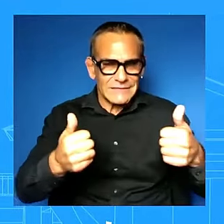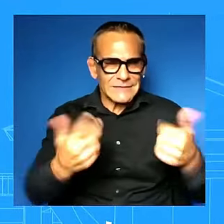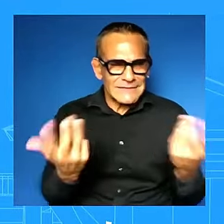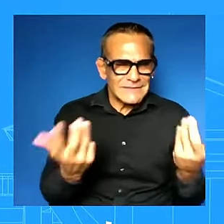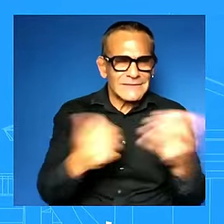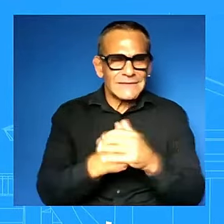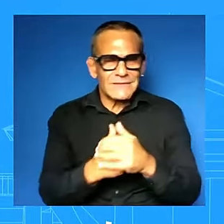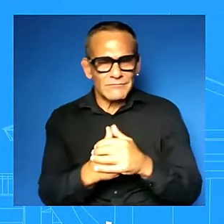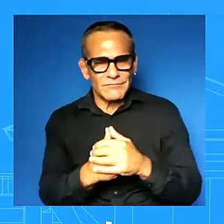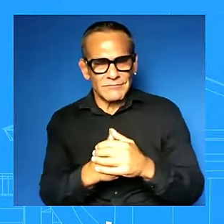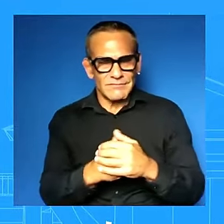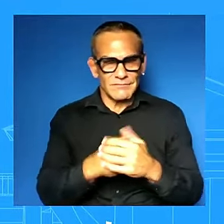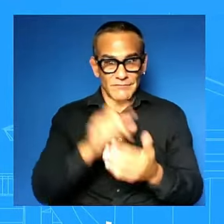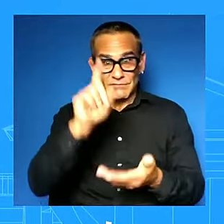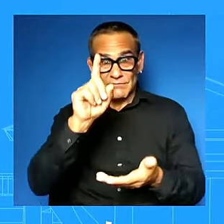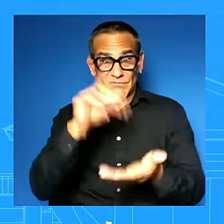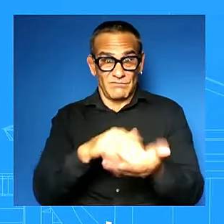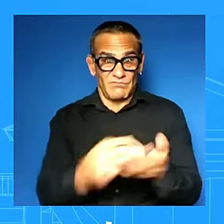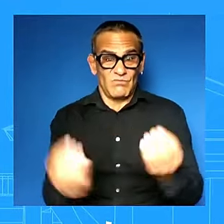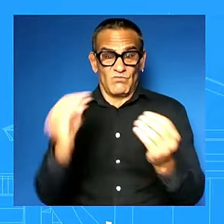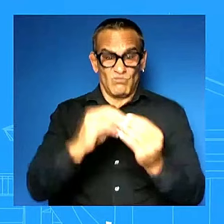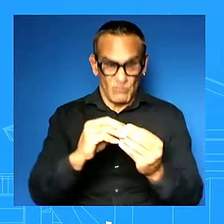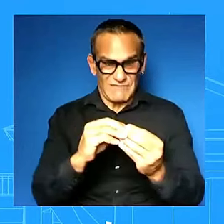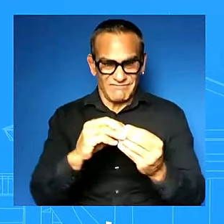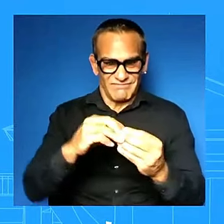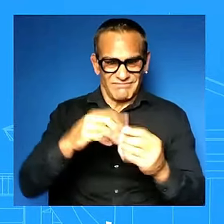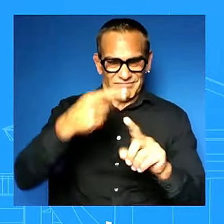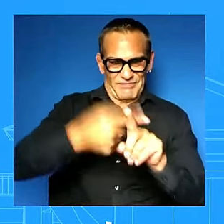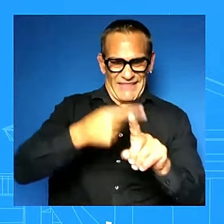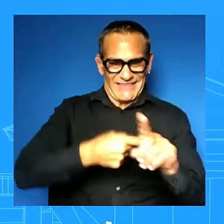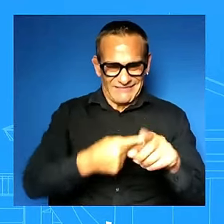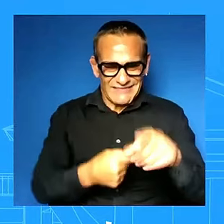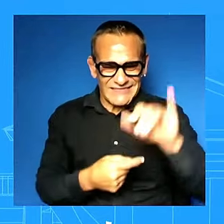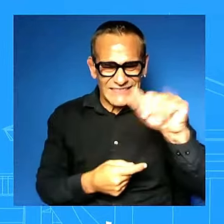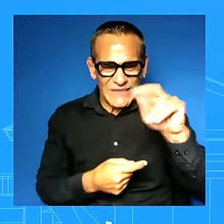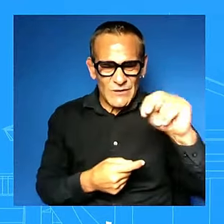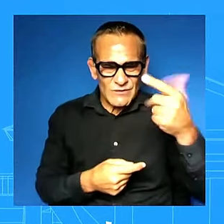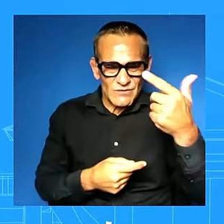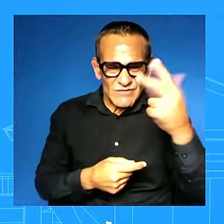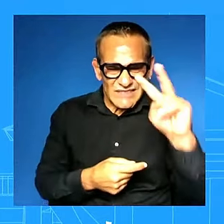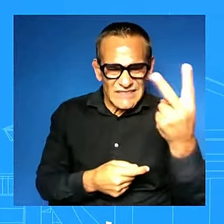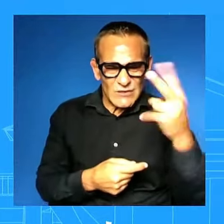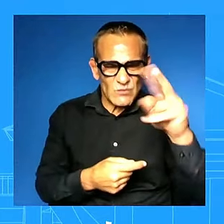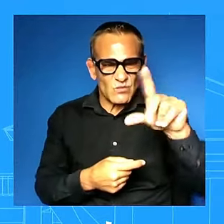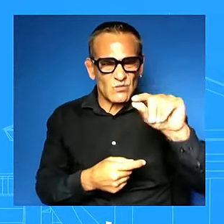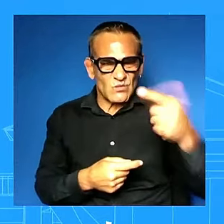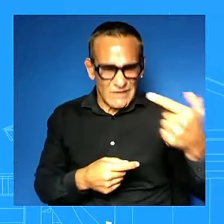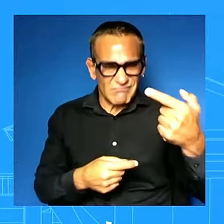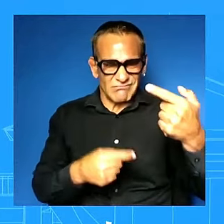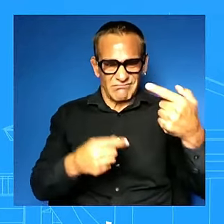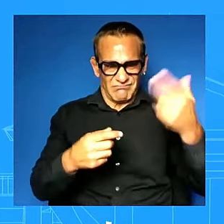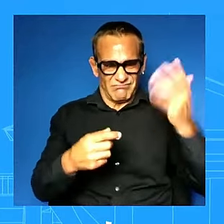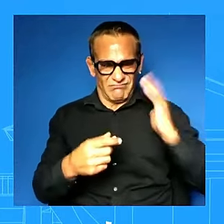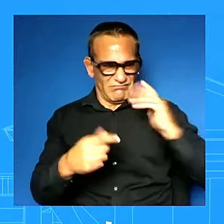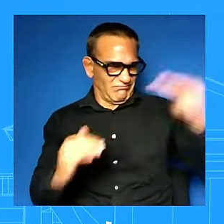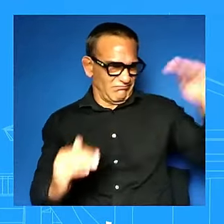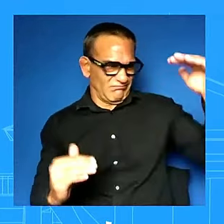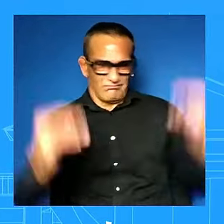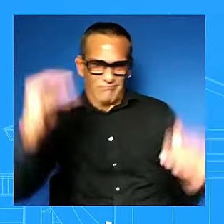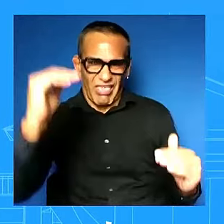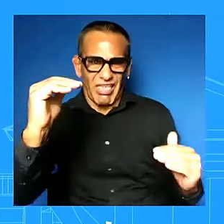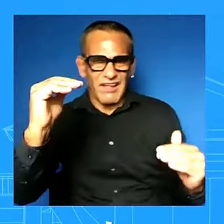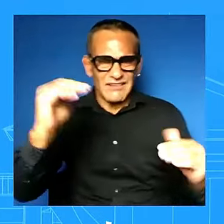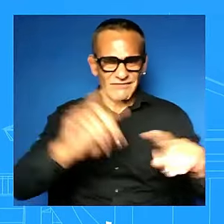january of 2021 and the numbers are pretty stark in places like nevada and arizona it's almost 1200 a month